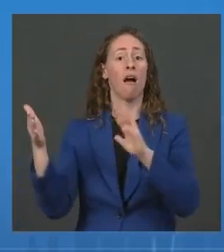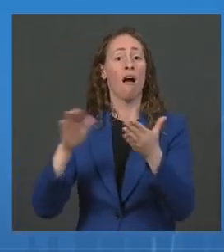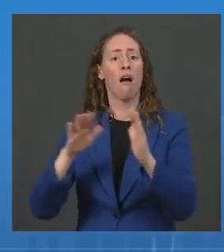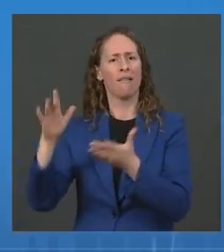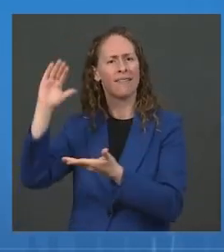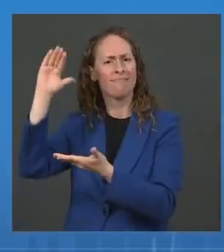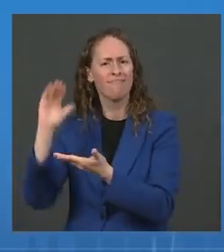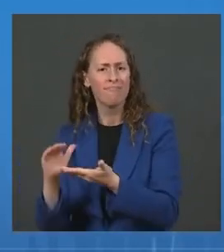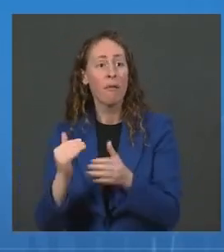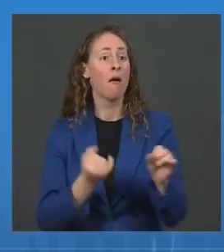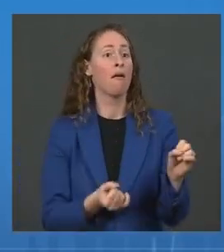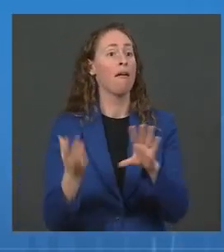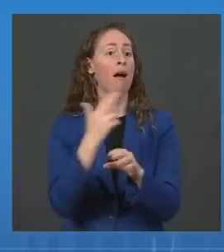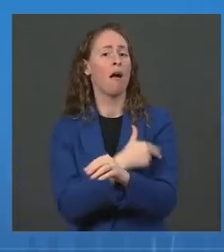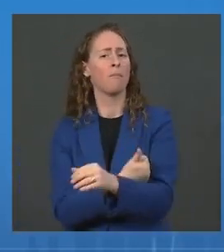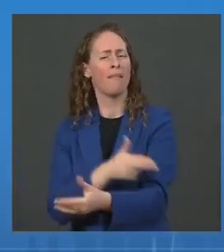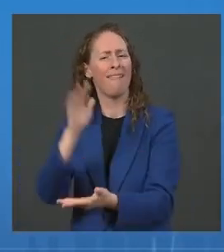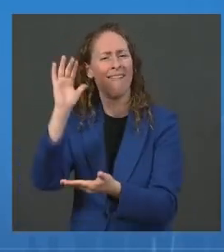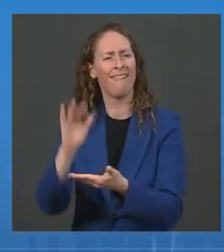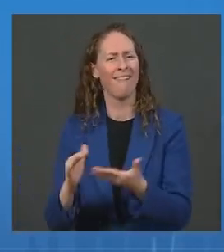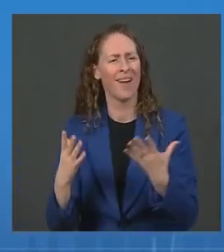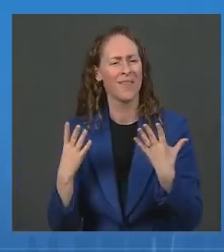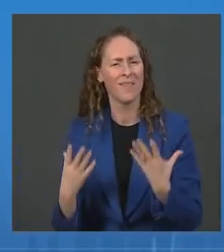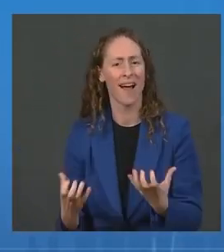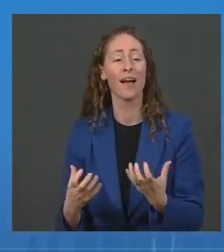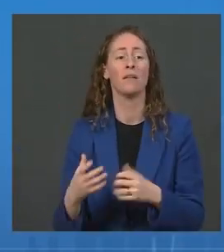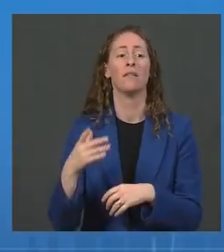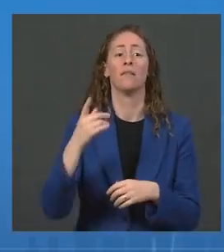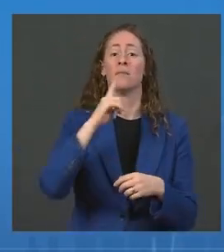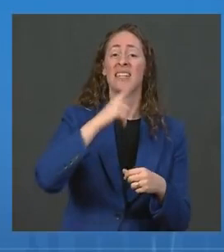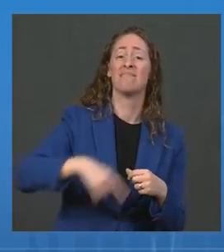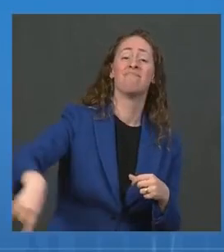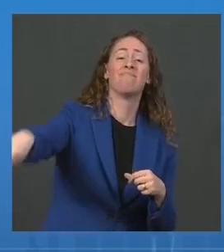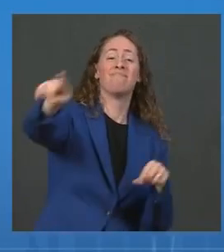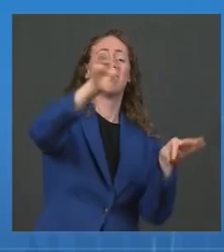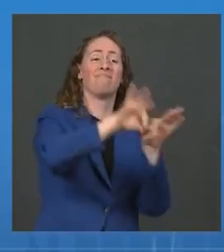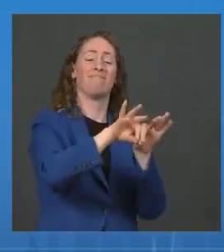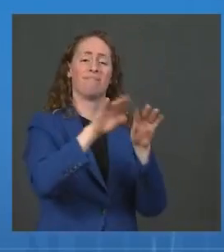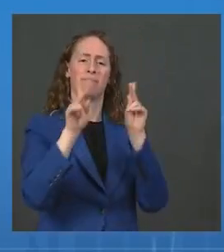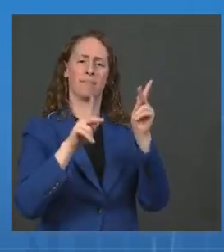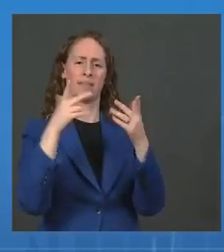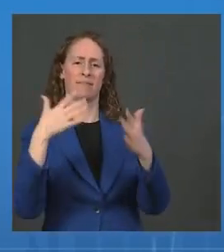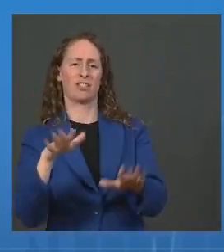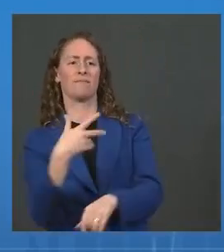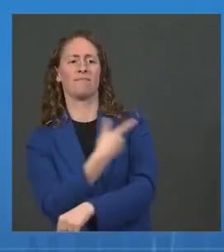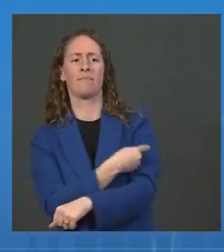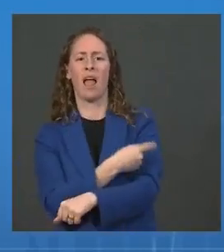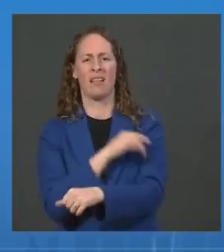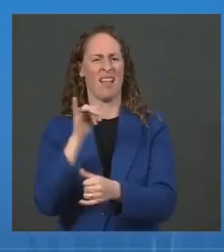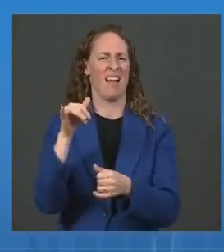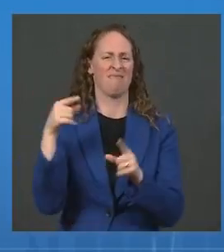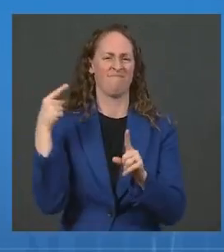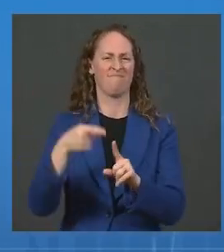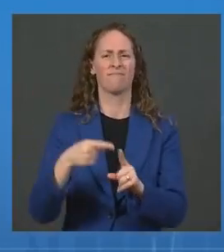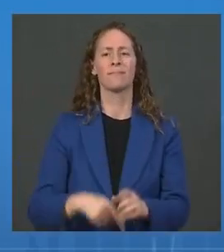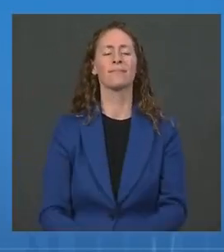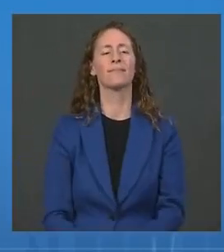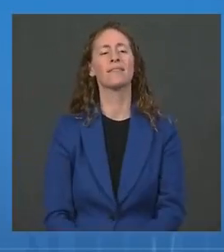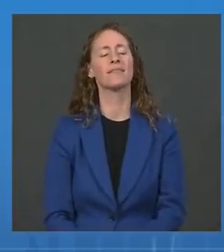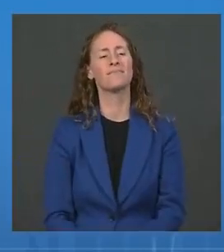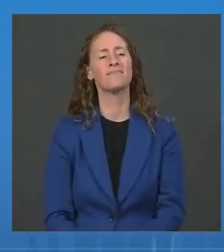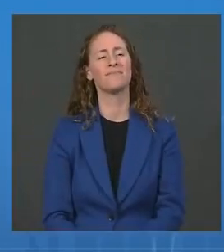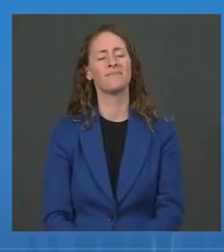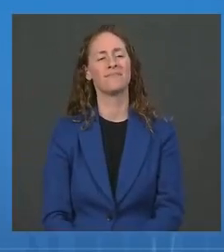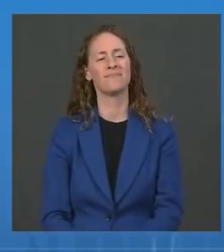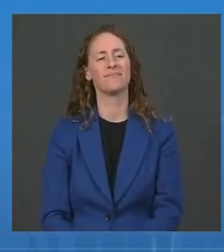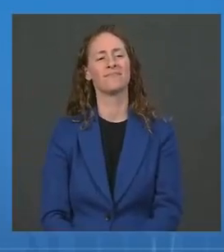Getting more people vaccinated is the cornerstone of this plan. After President Biden announced vaccination requirements for federal workers